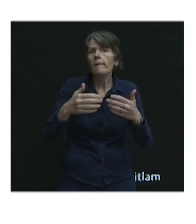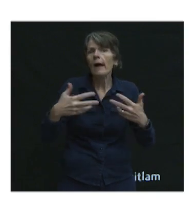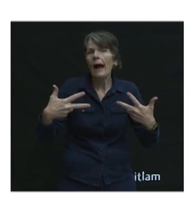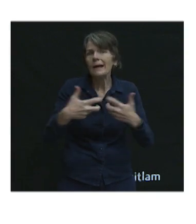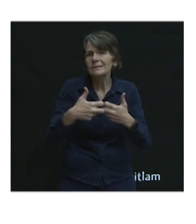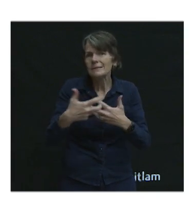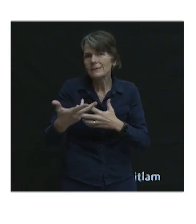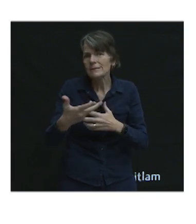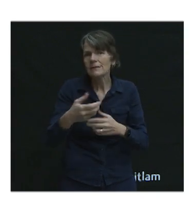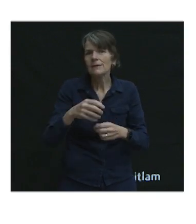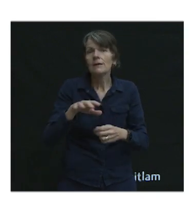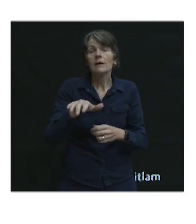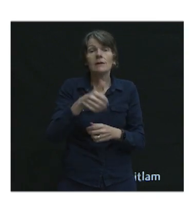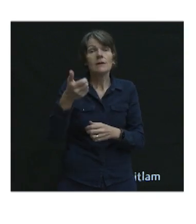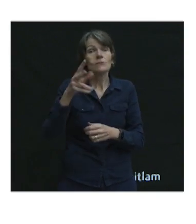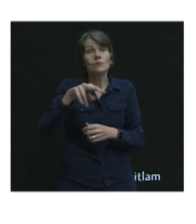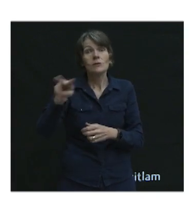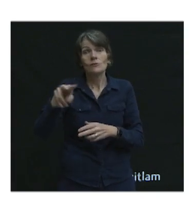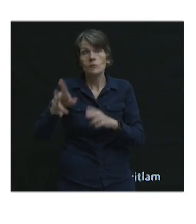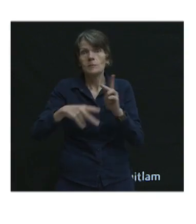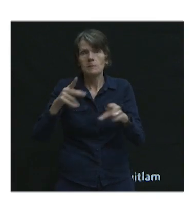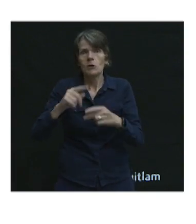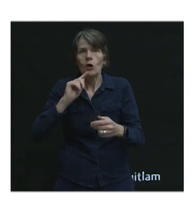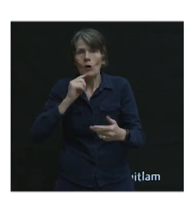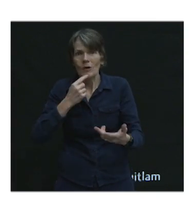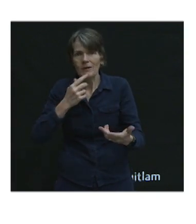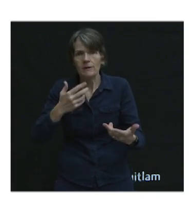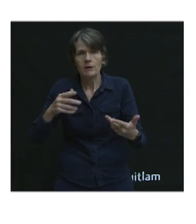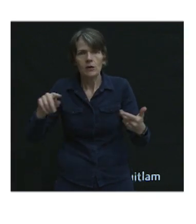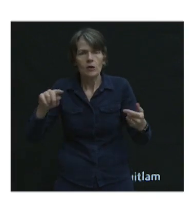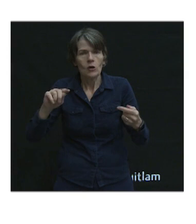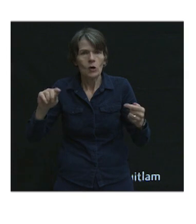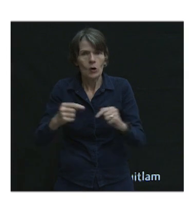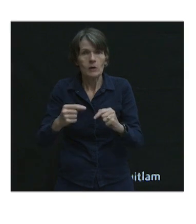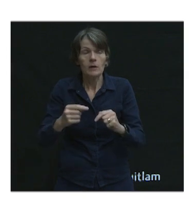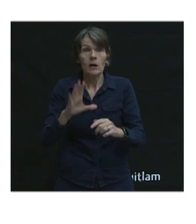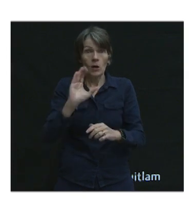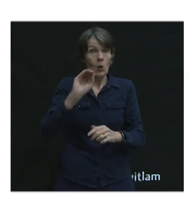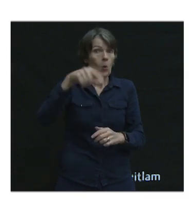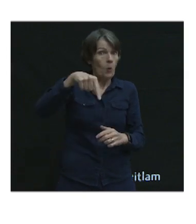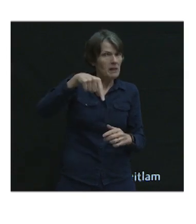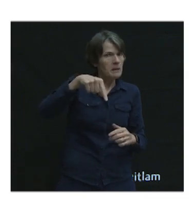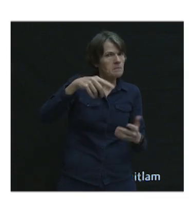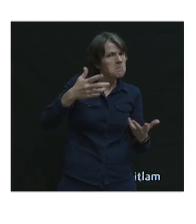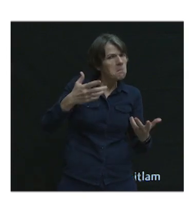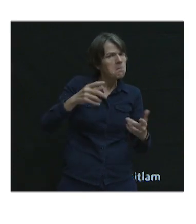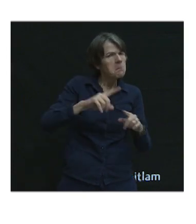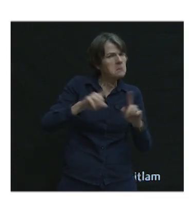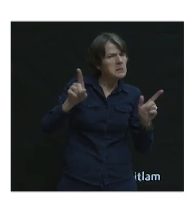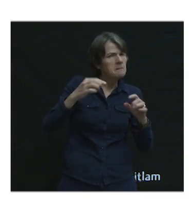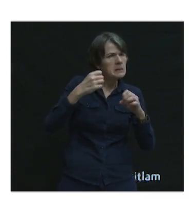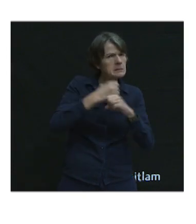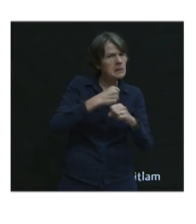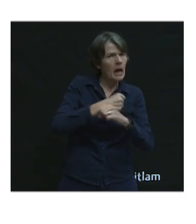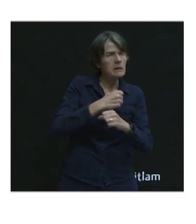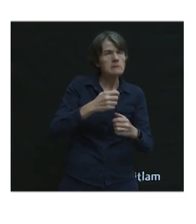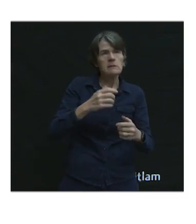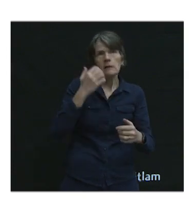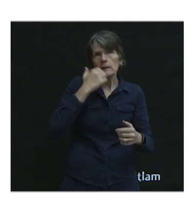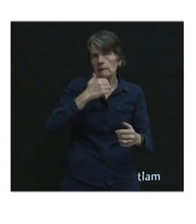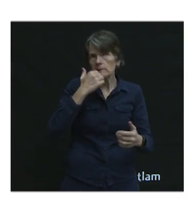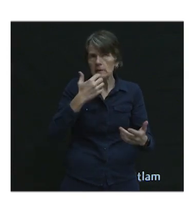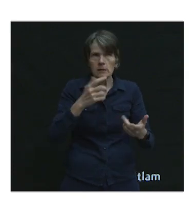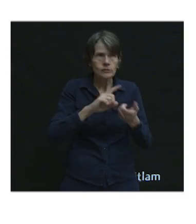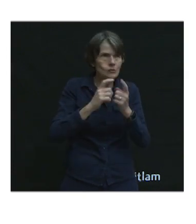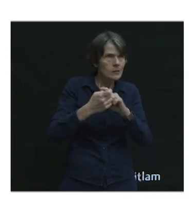And another 22 people are getting seriously injured. In Coquitlam, the numbers are a little bit different. If you change every day with every